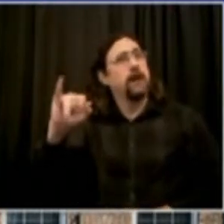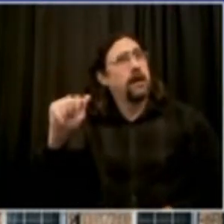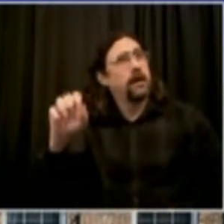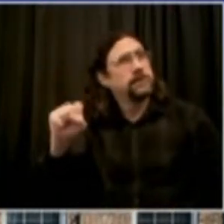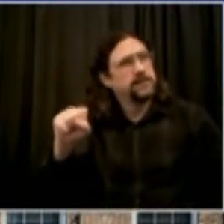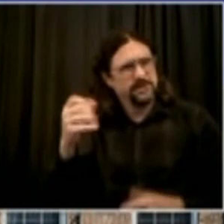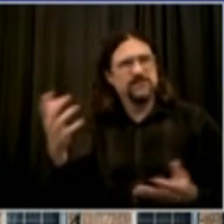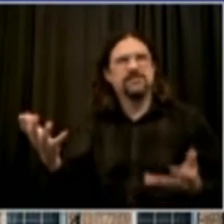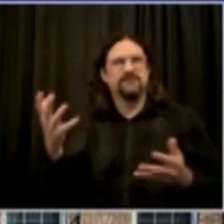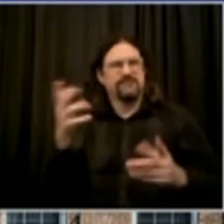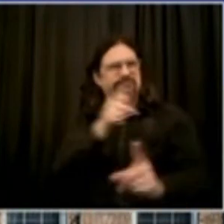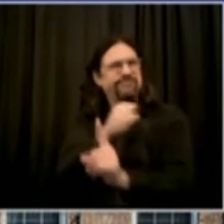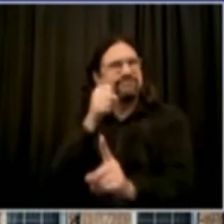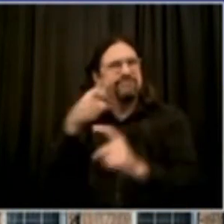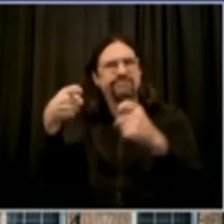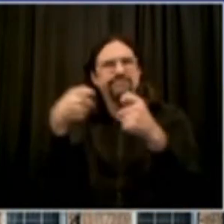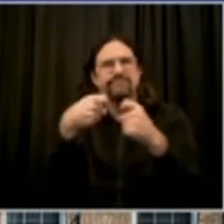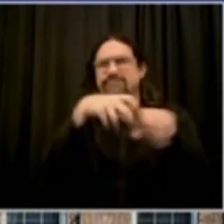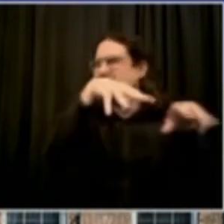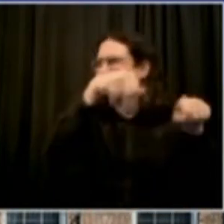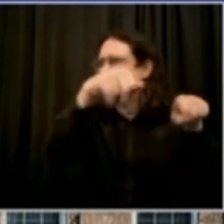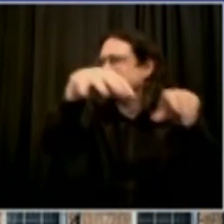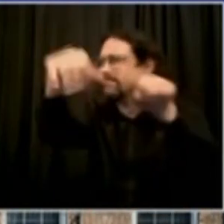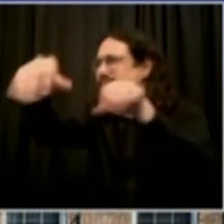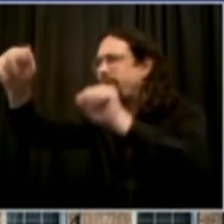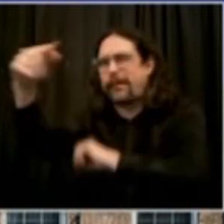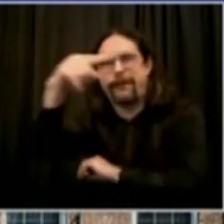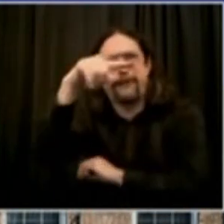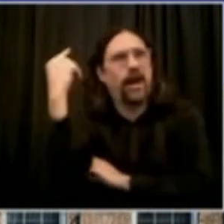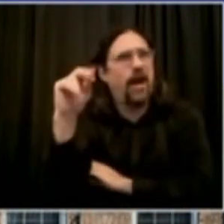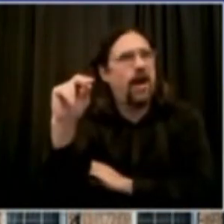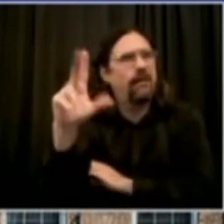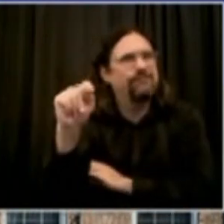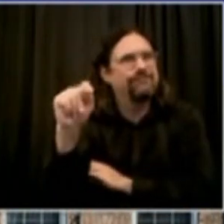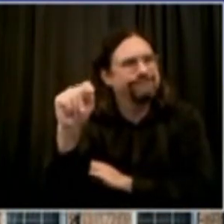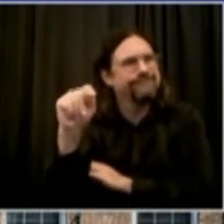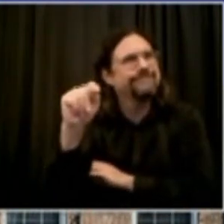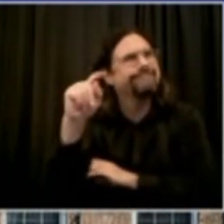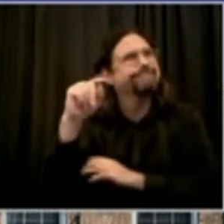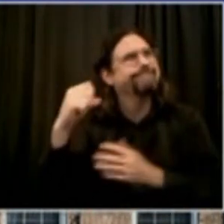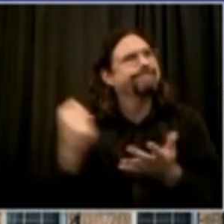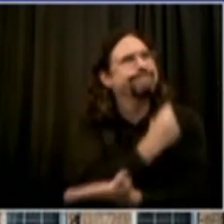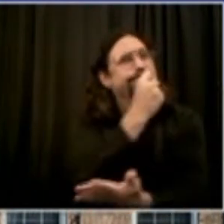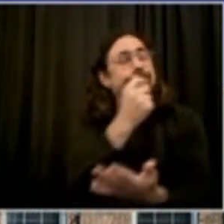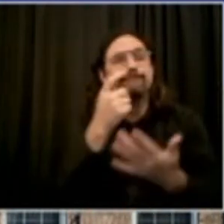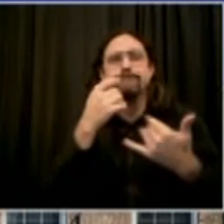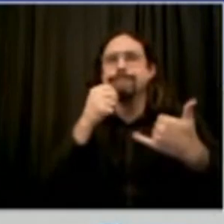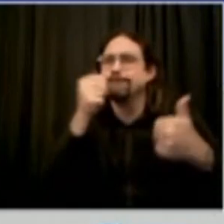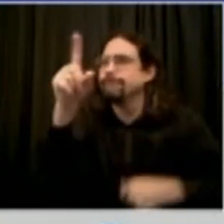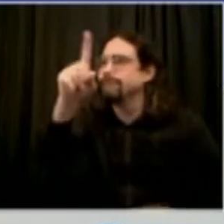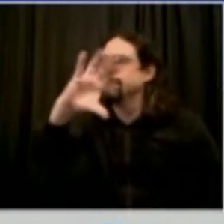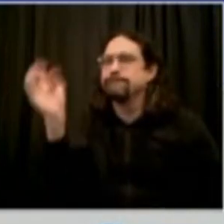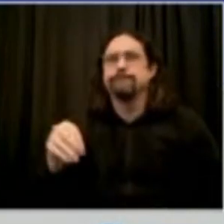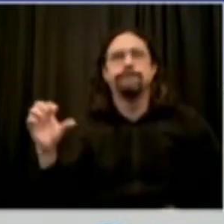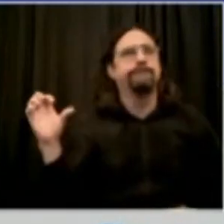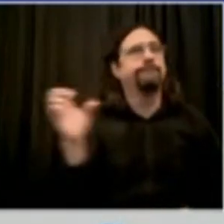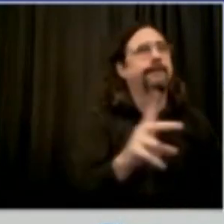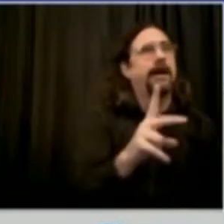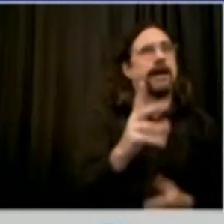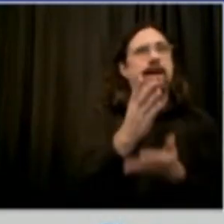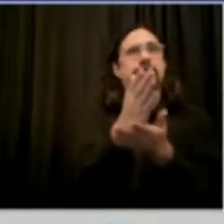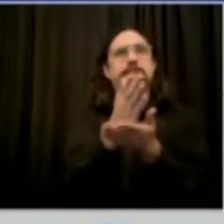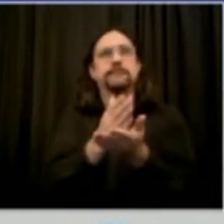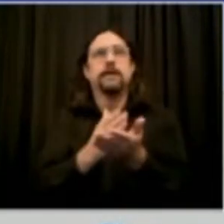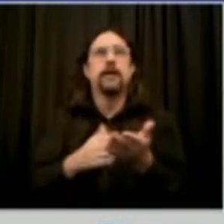continues to be unclear in their response. And this is something we've seen before. And I really wish Con Ed would get the